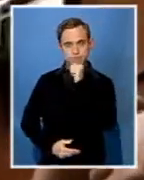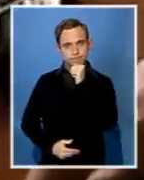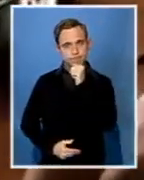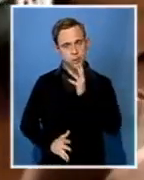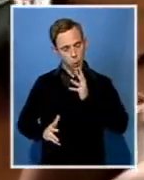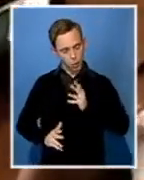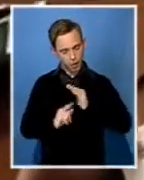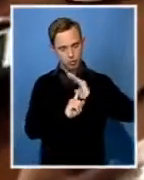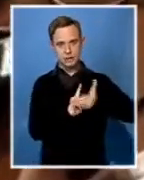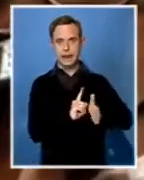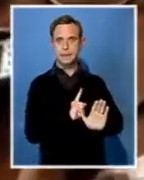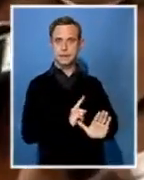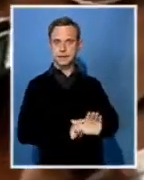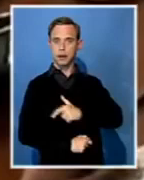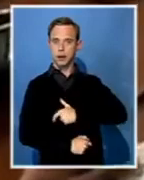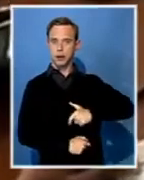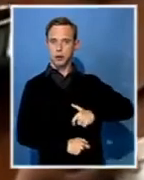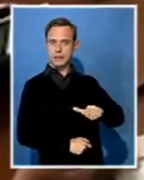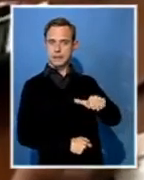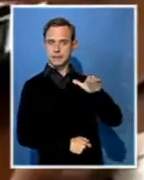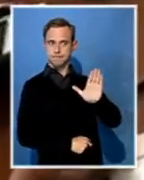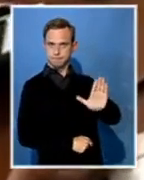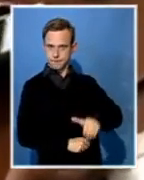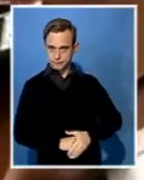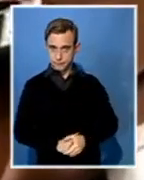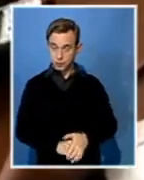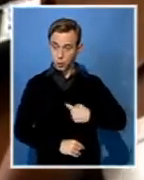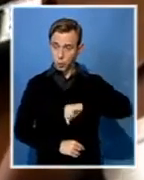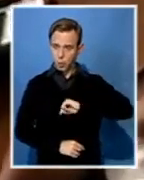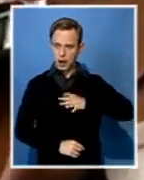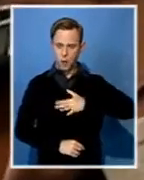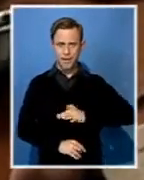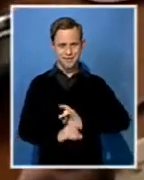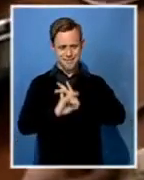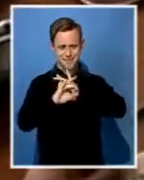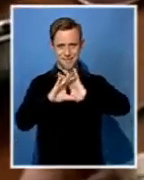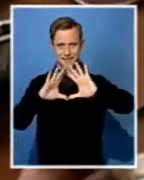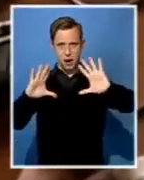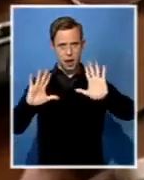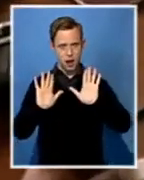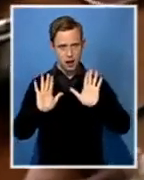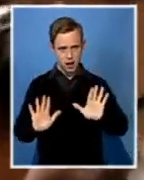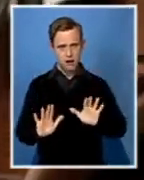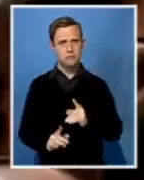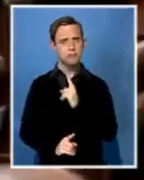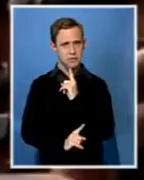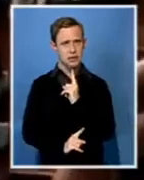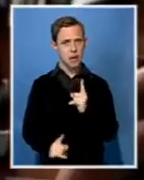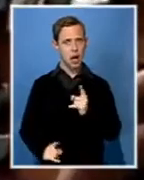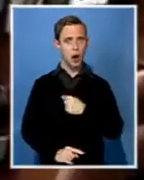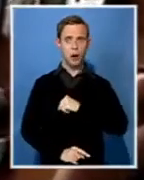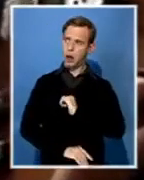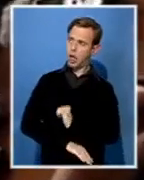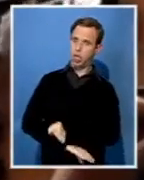From the outset, would like to make it clear that we have every respect for the armed forces in this country